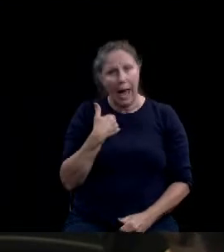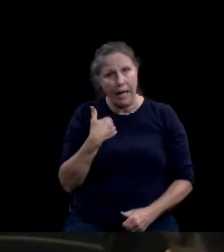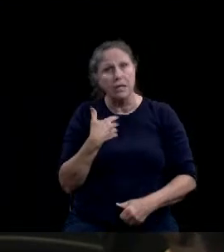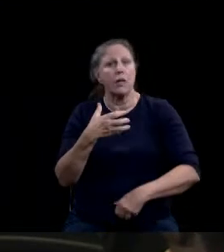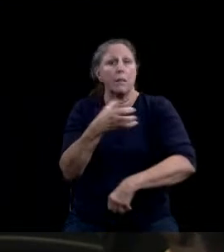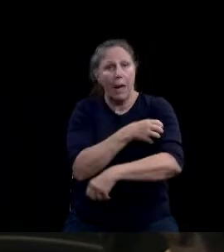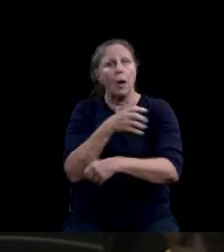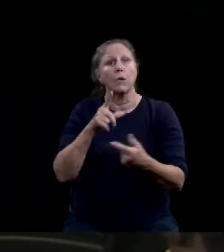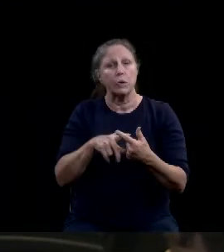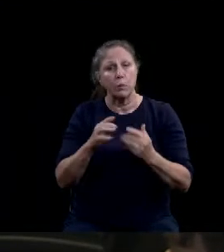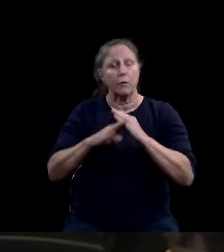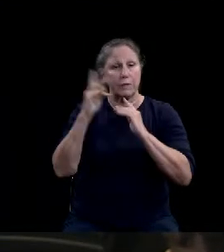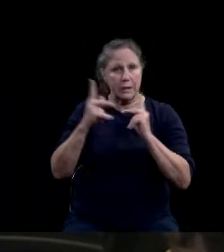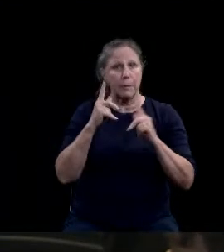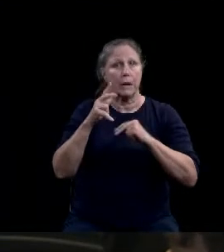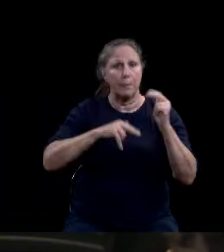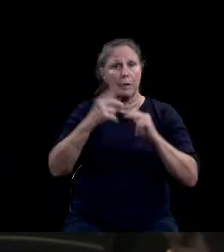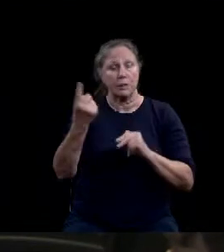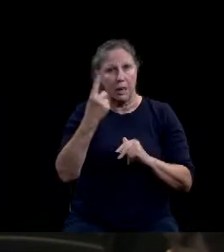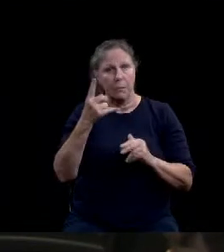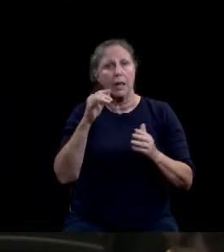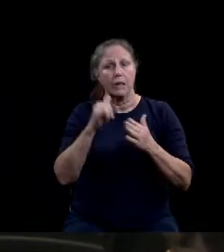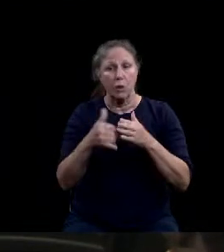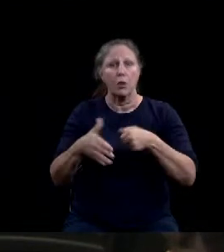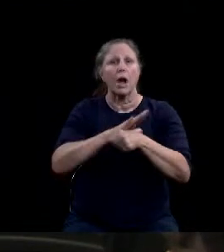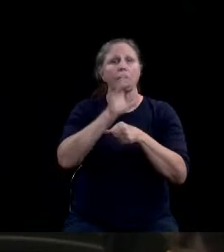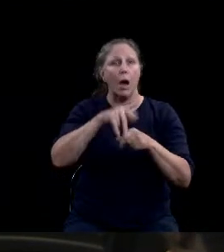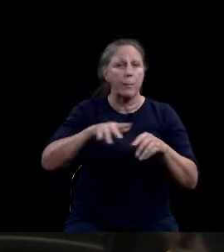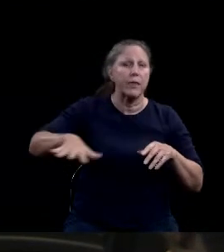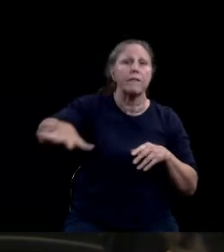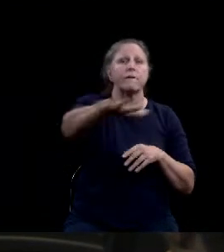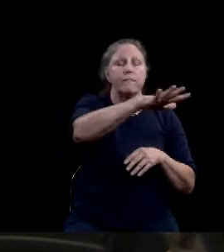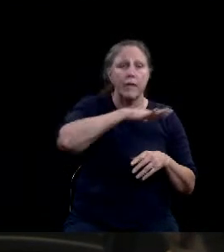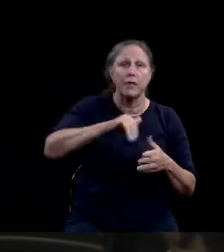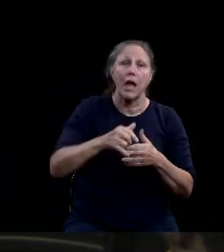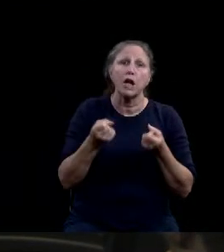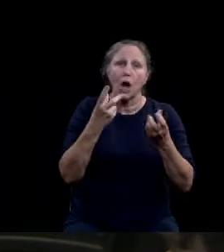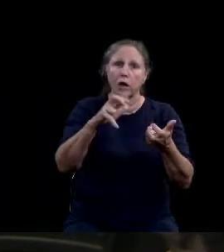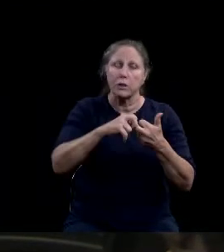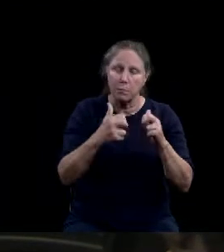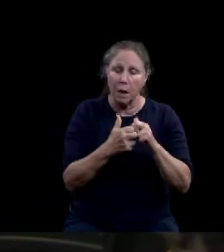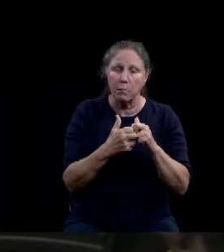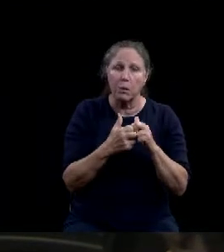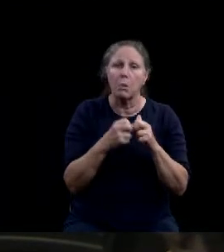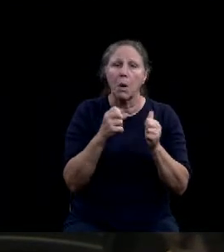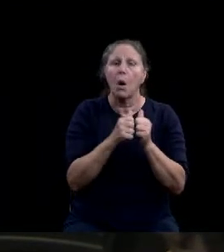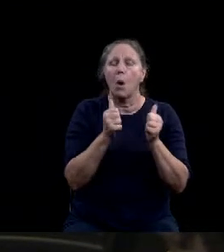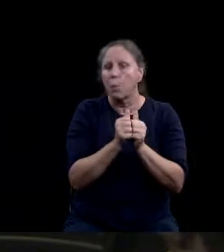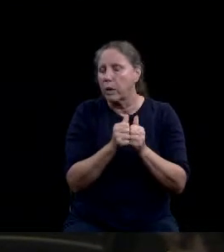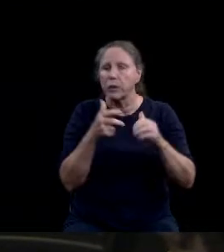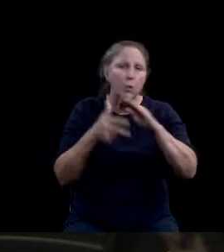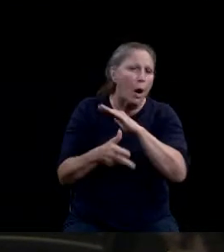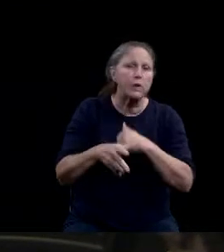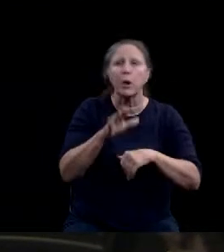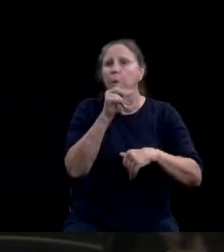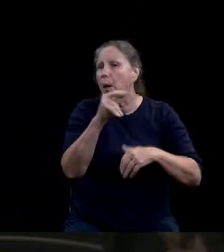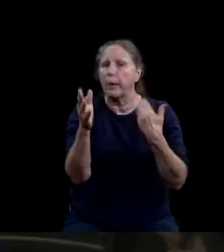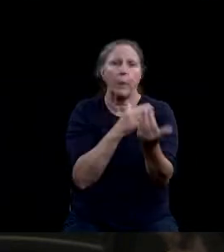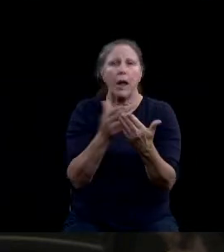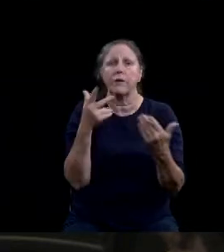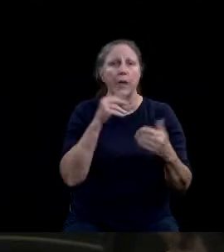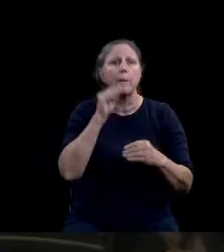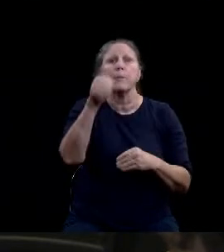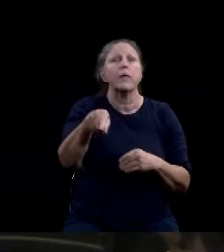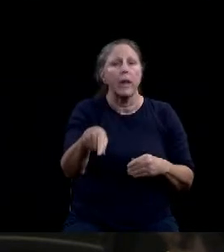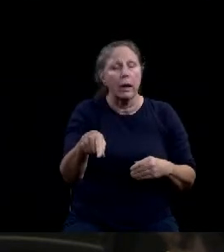cover up the field that could cause a problem or with garages or barns or whatever else they're trying to put out there. But I'll tell you something else that I hadn't heard